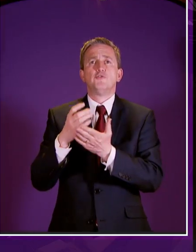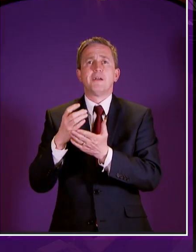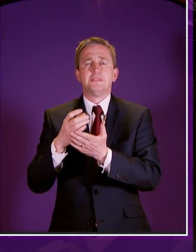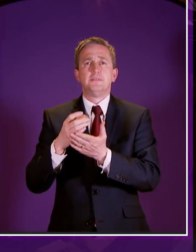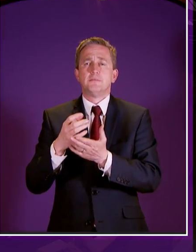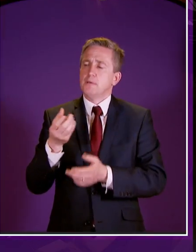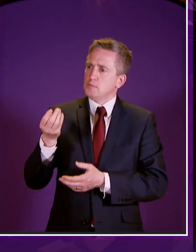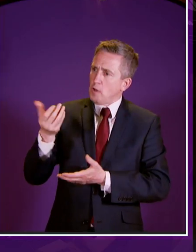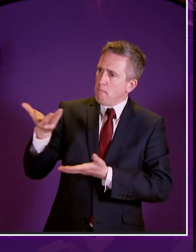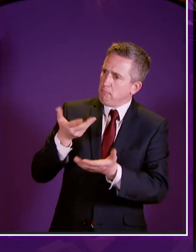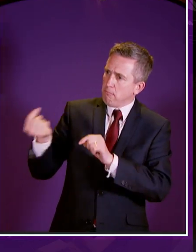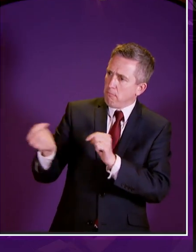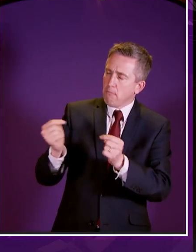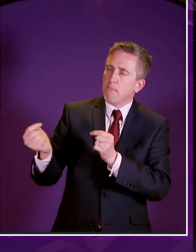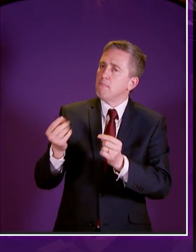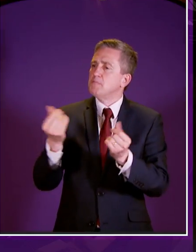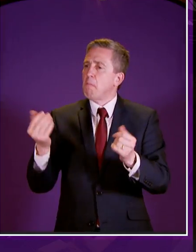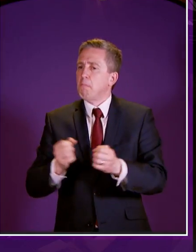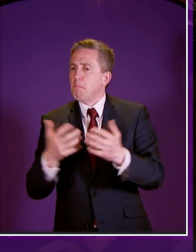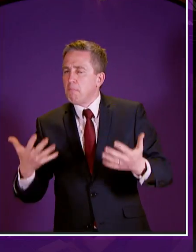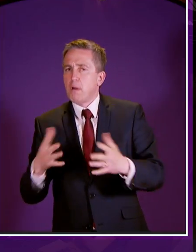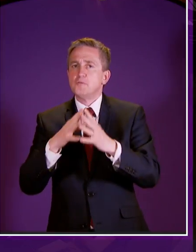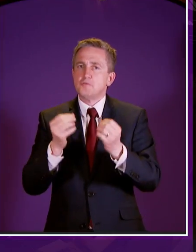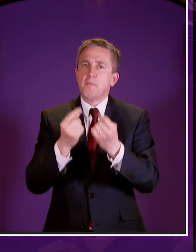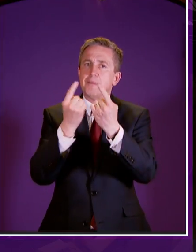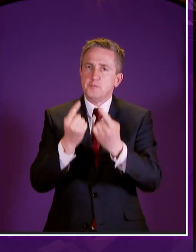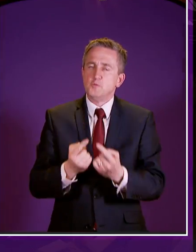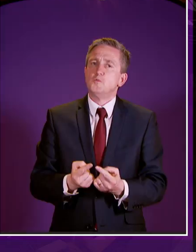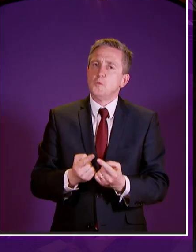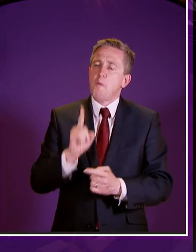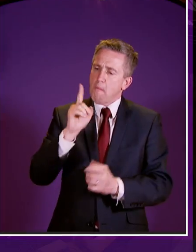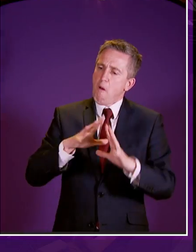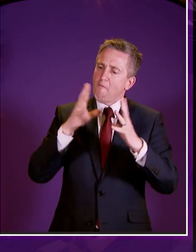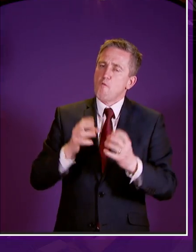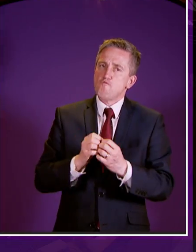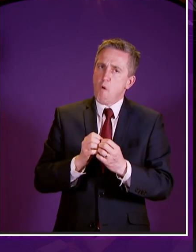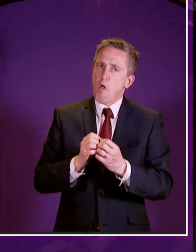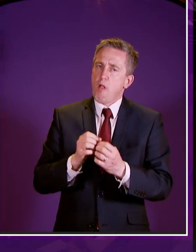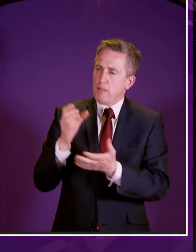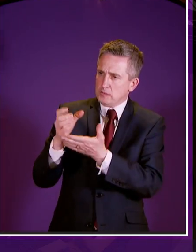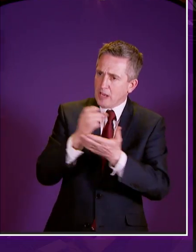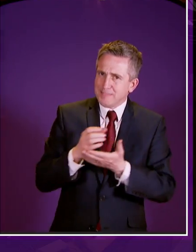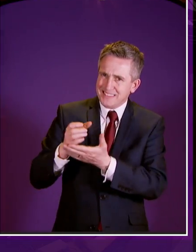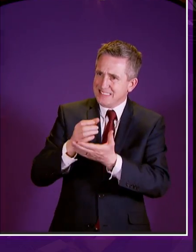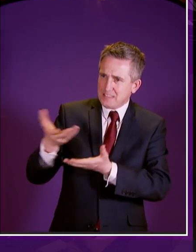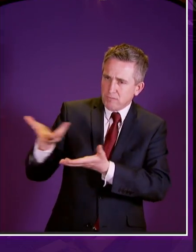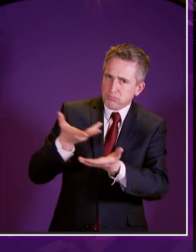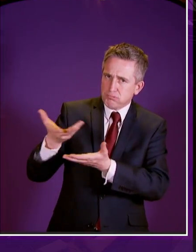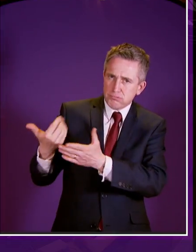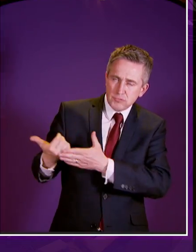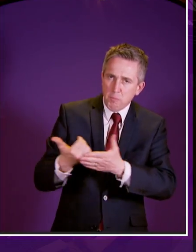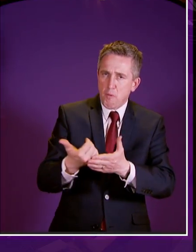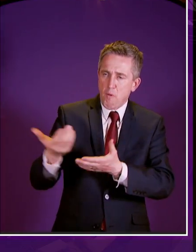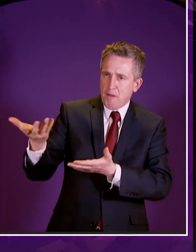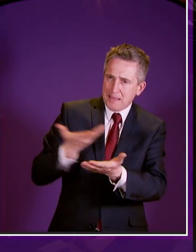have not always agreed and that was being come clear today but what they have done is given us the information they've given